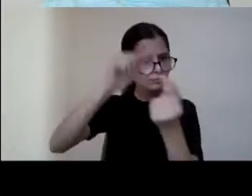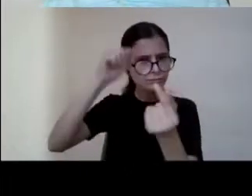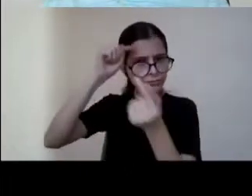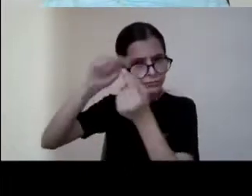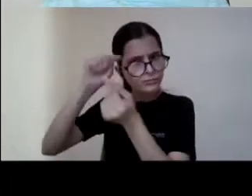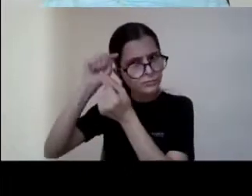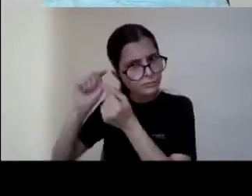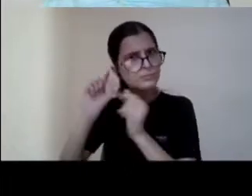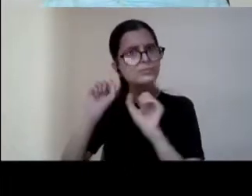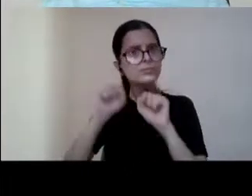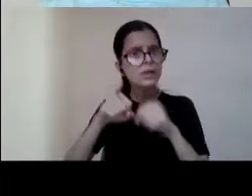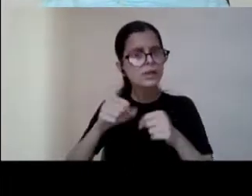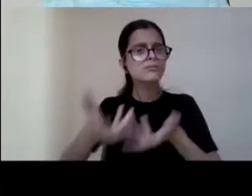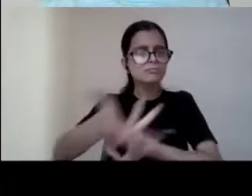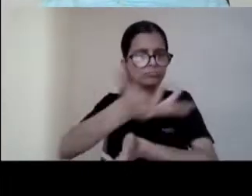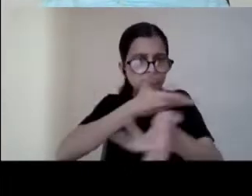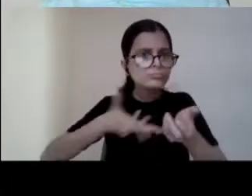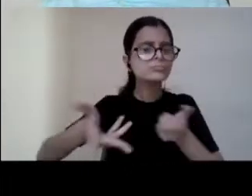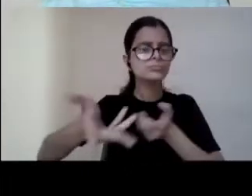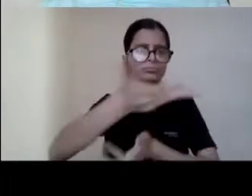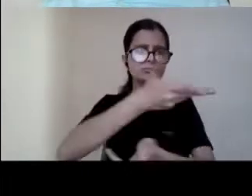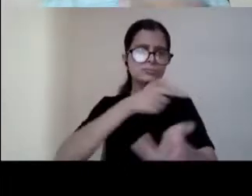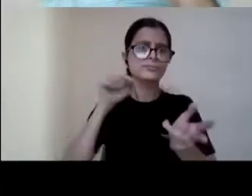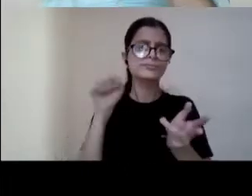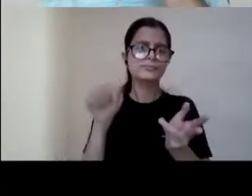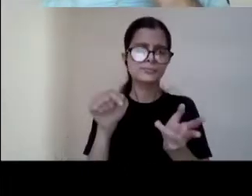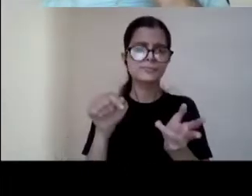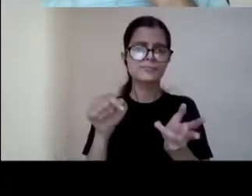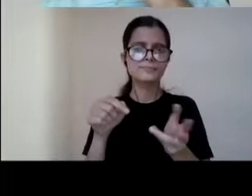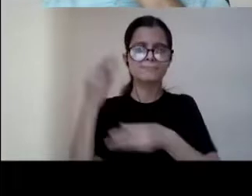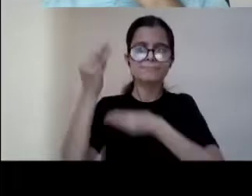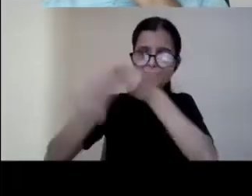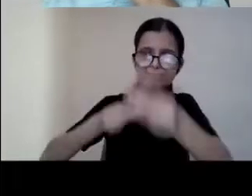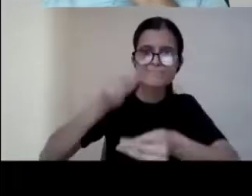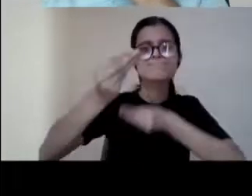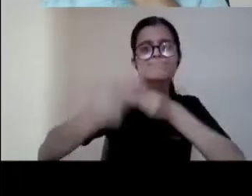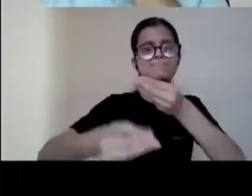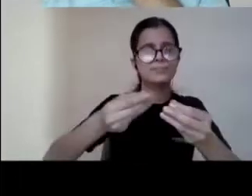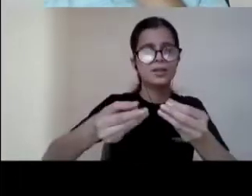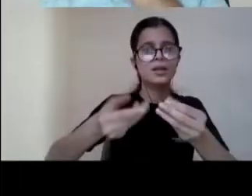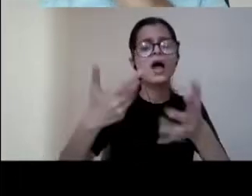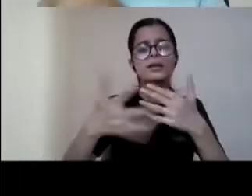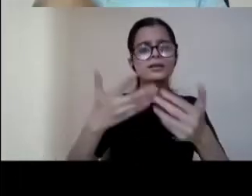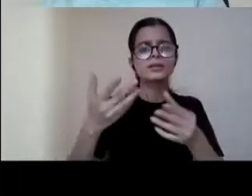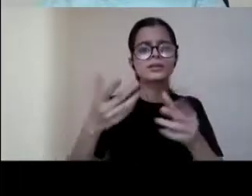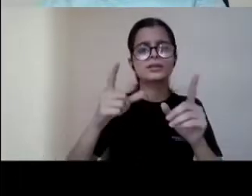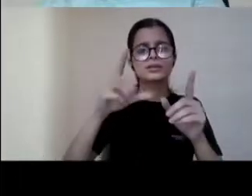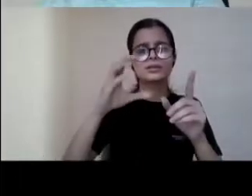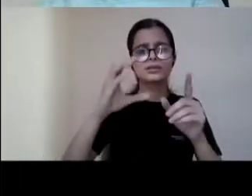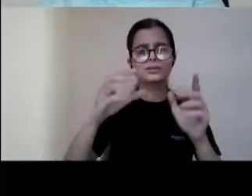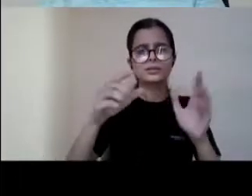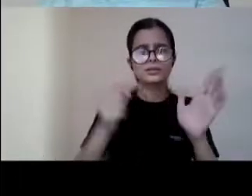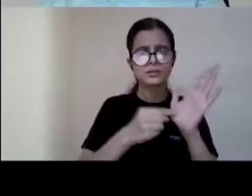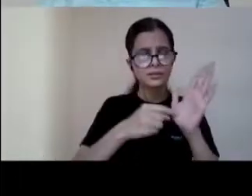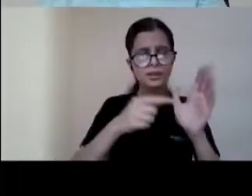uh the treaty or the convention and uh